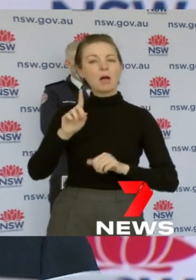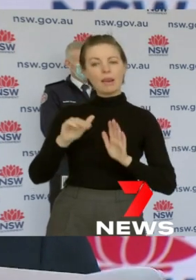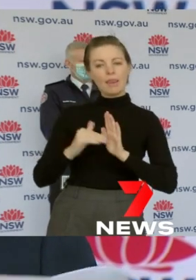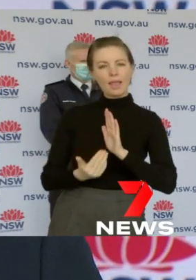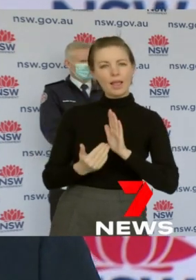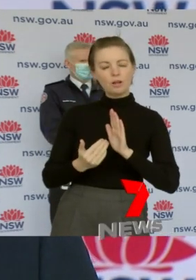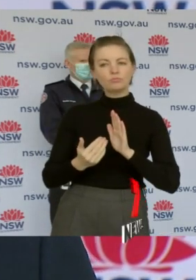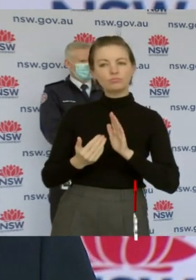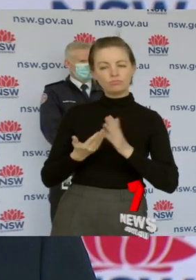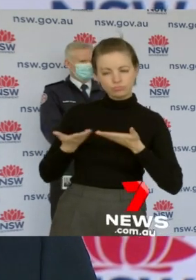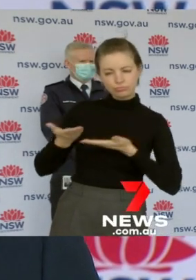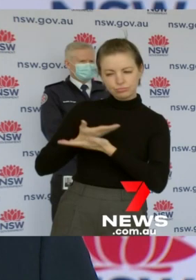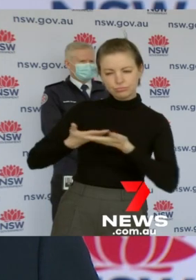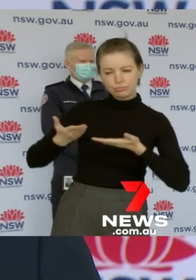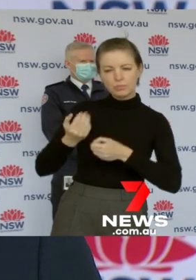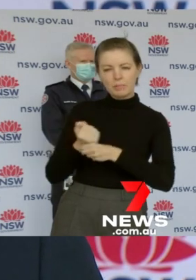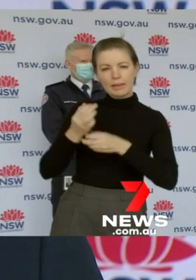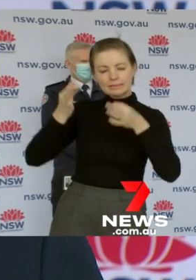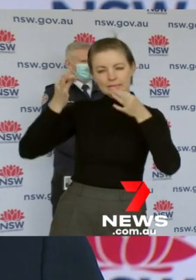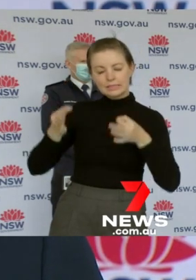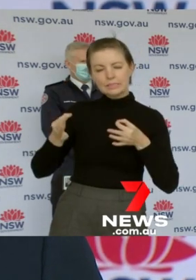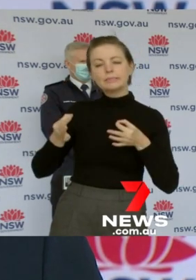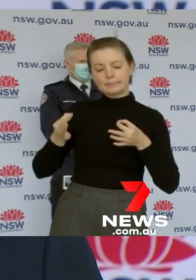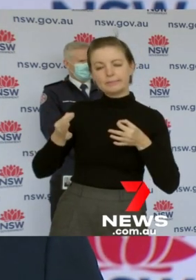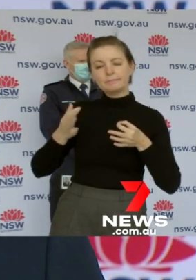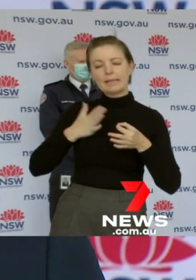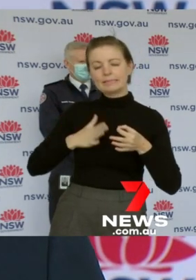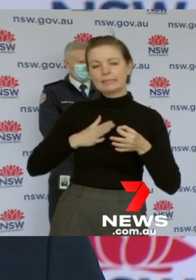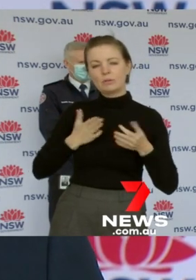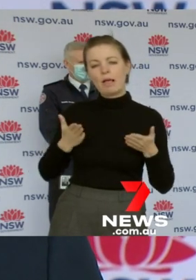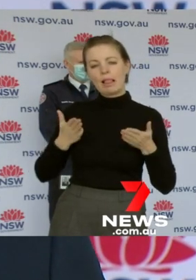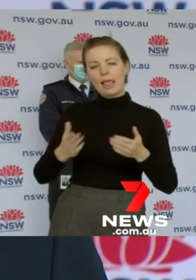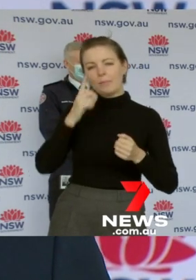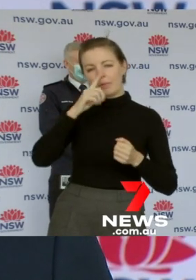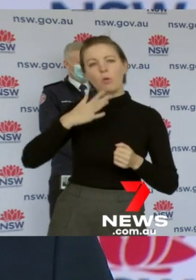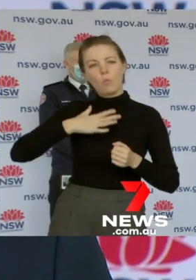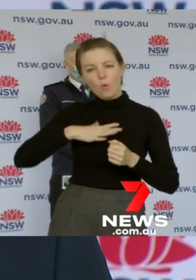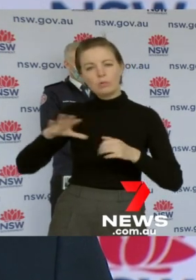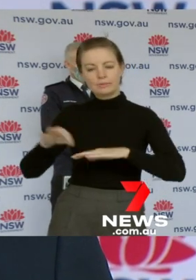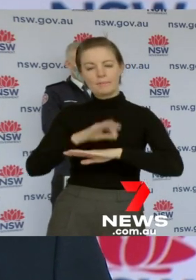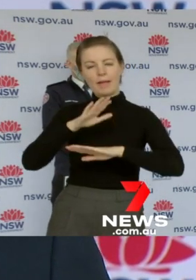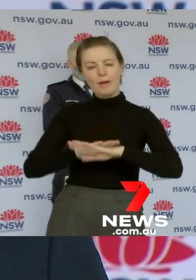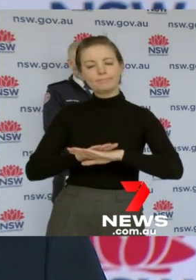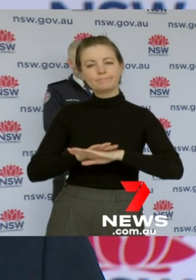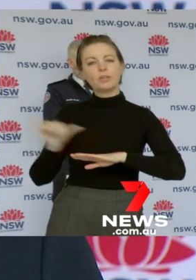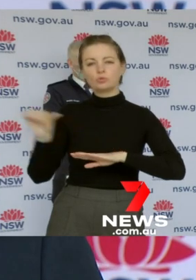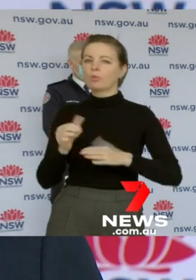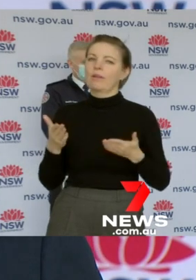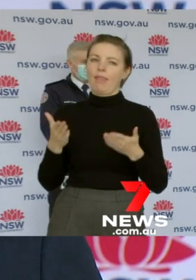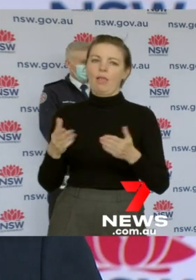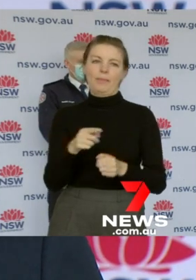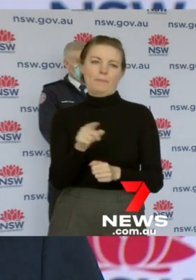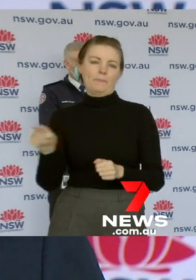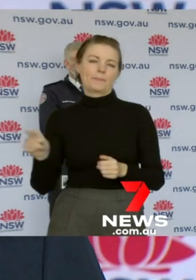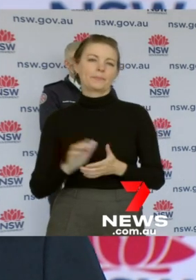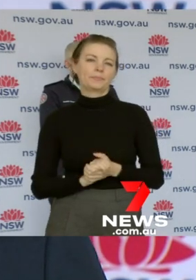a balanced sense we have to be able to to people who want to get married to get married so as